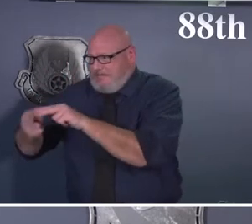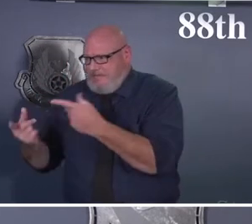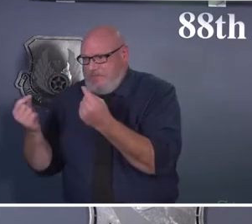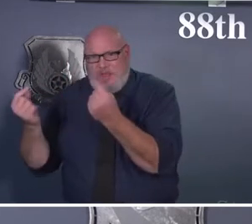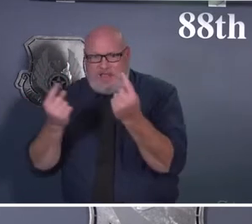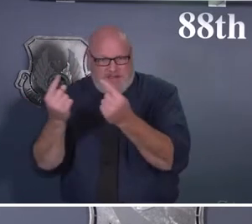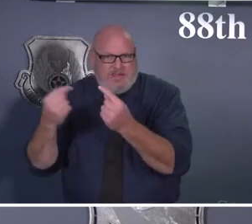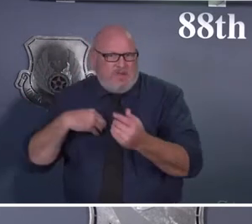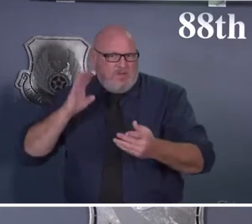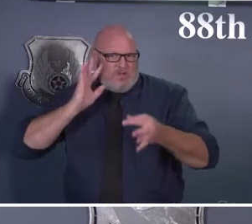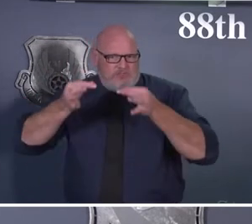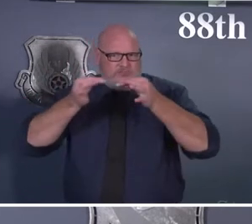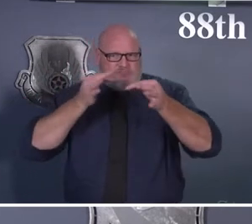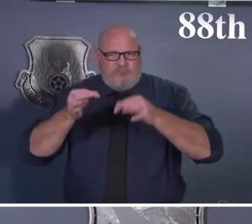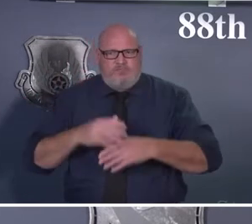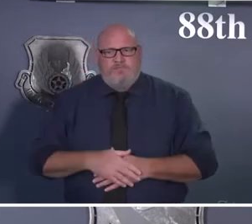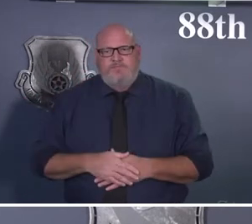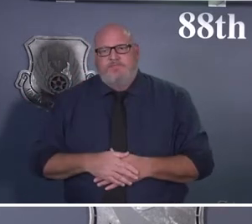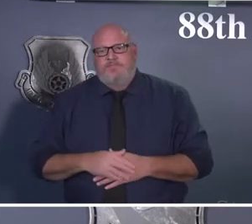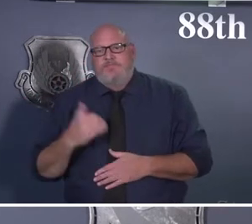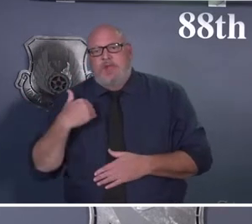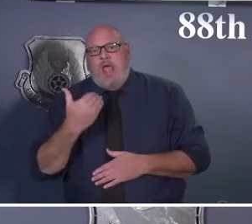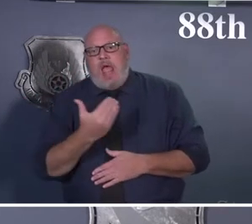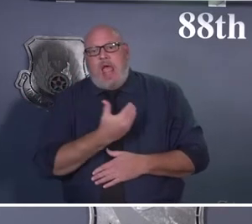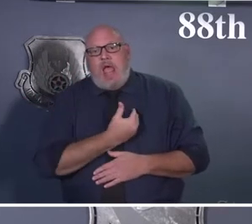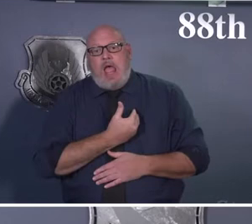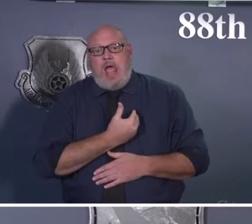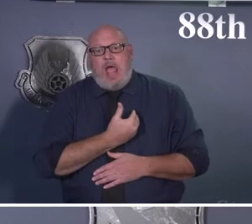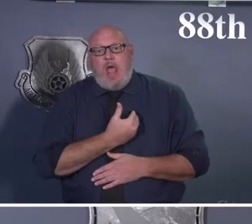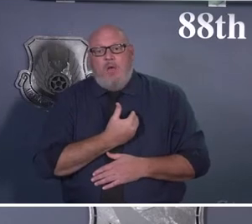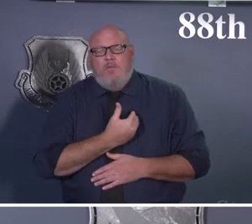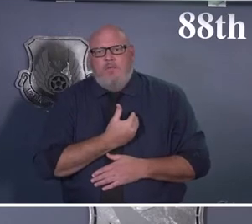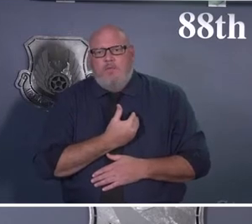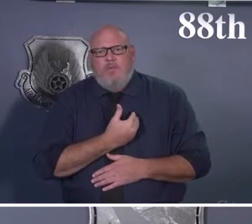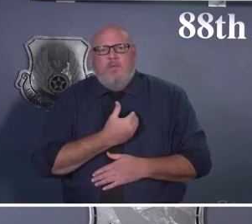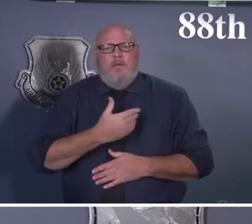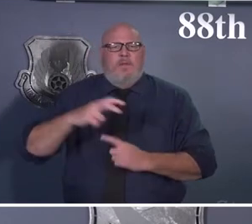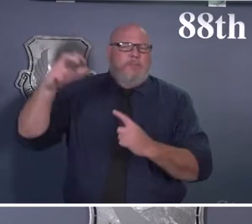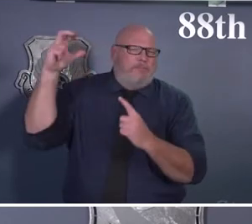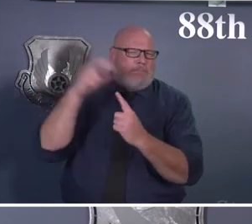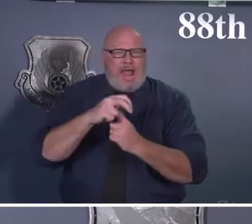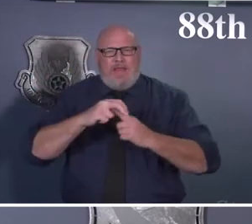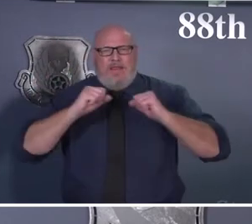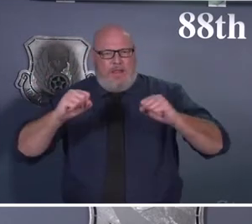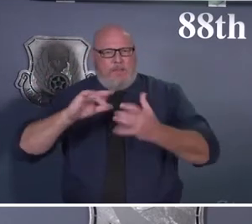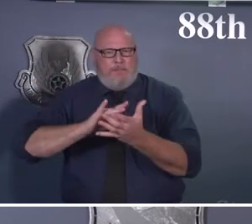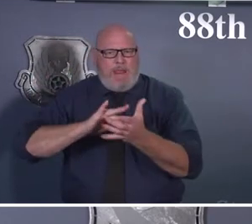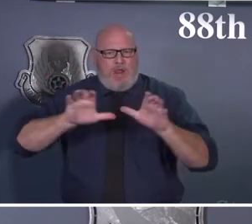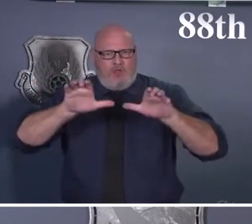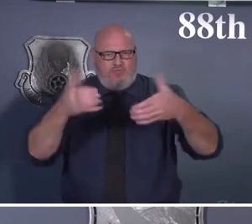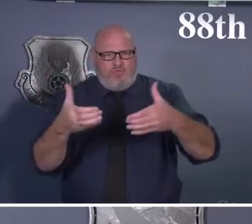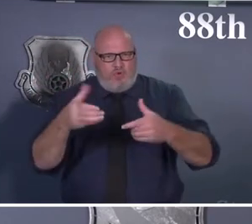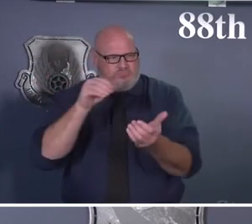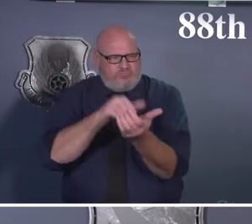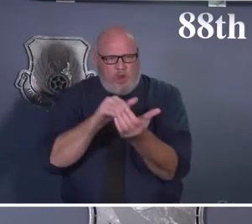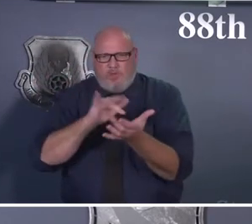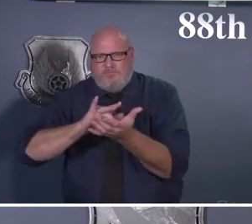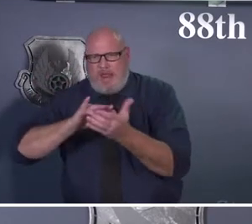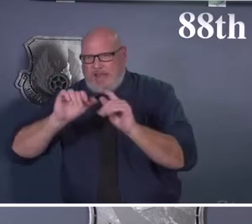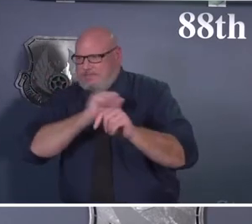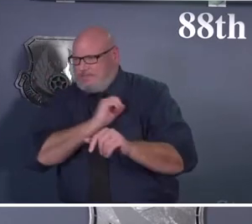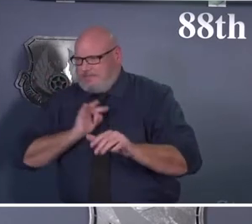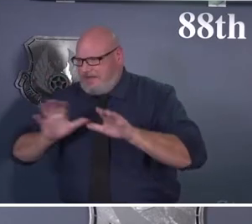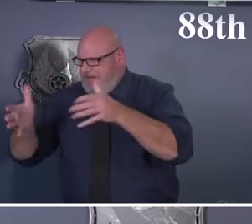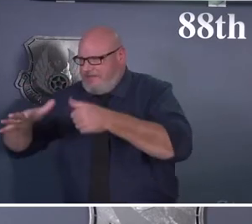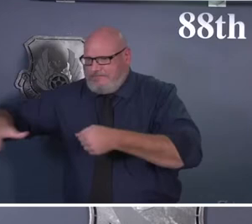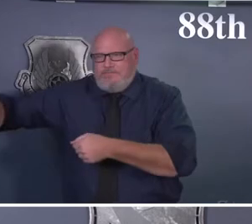have been trusted to support multiple medical support teams across the nation. We just had a medical support team that returned from